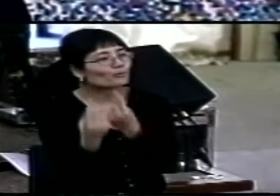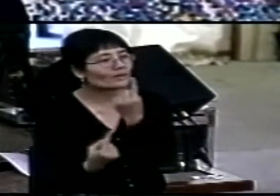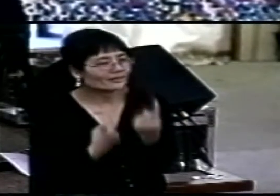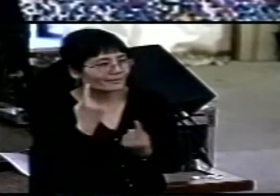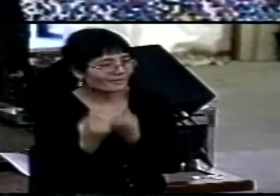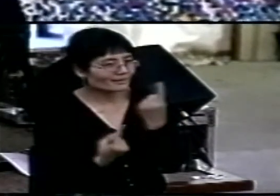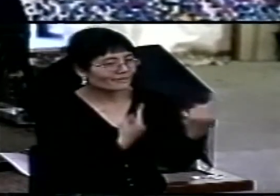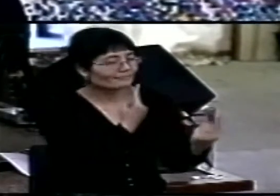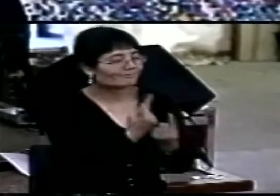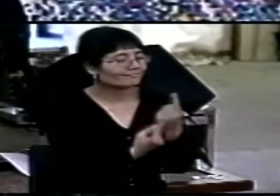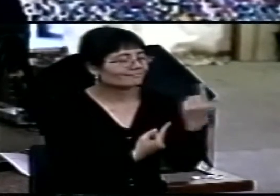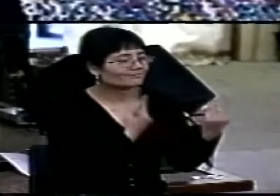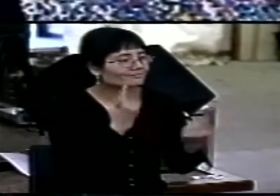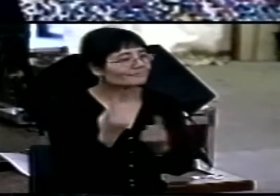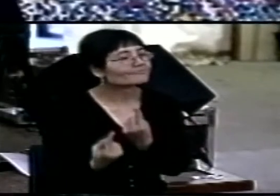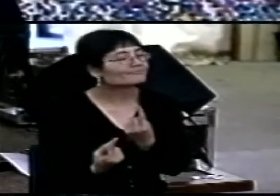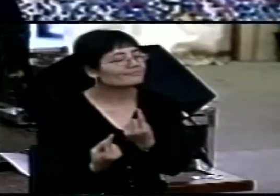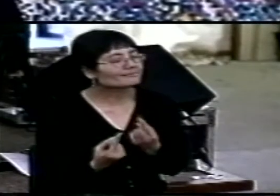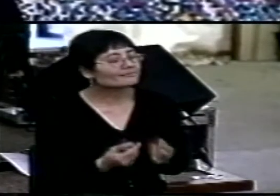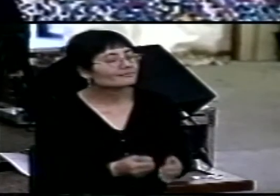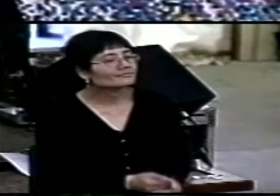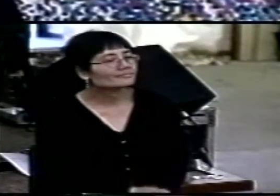all of us through.